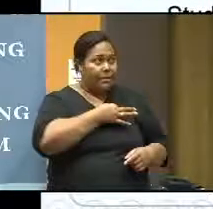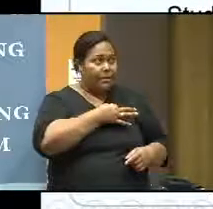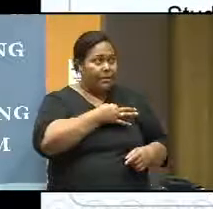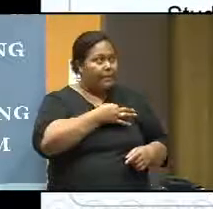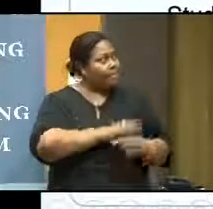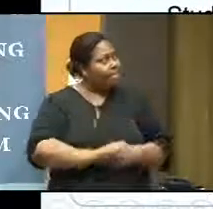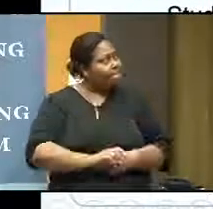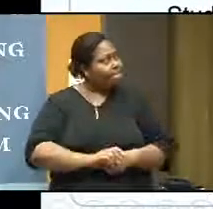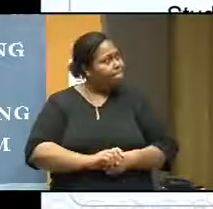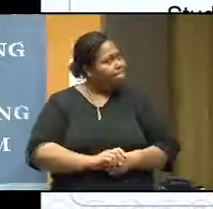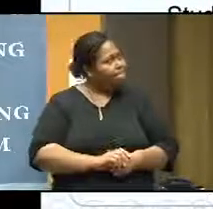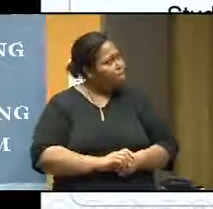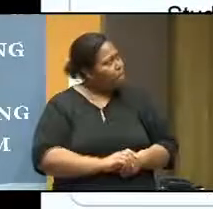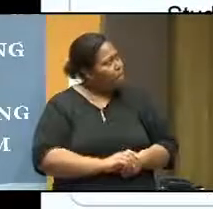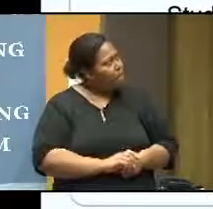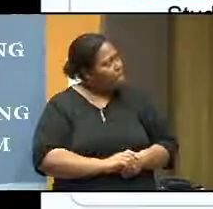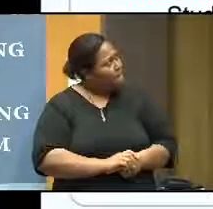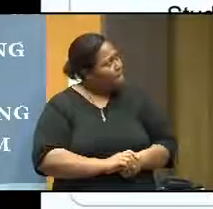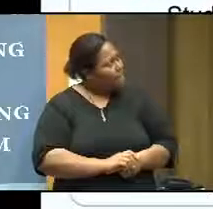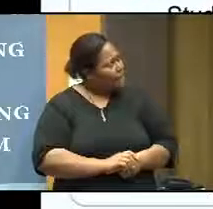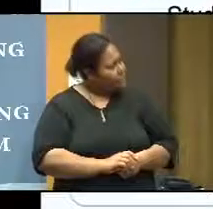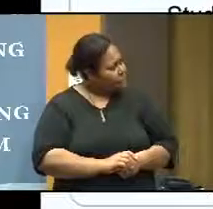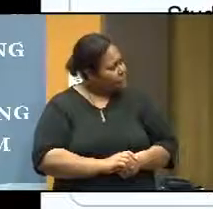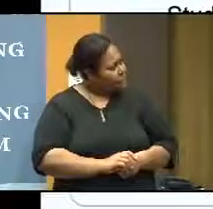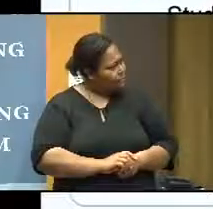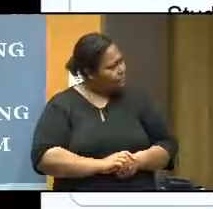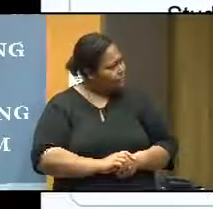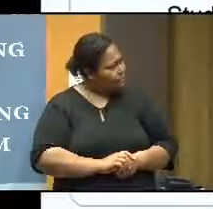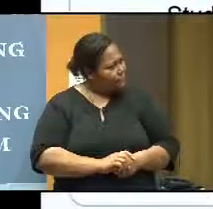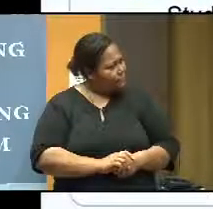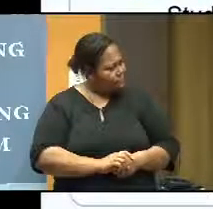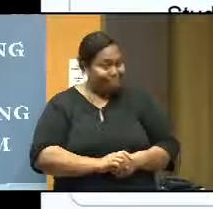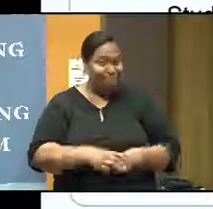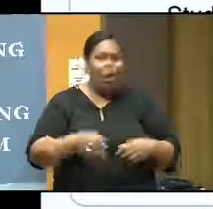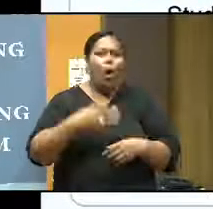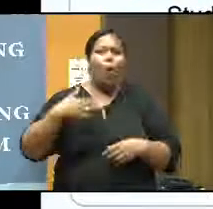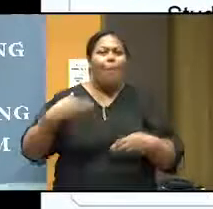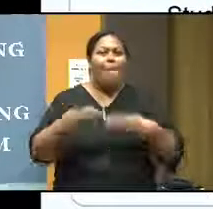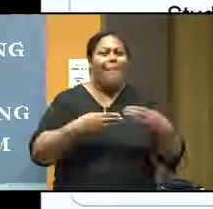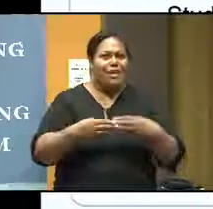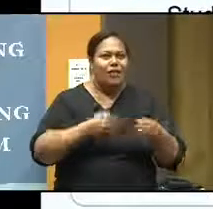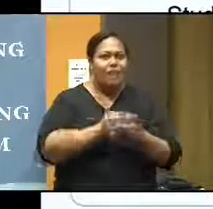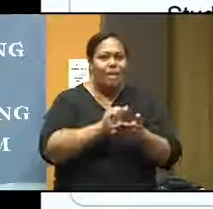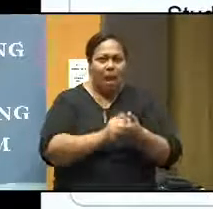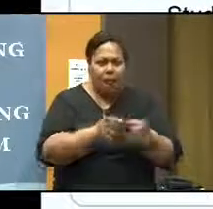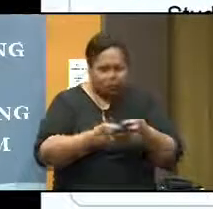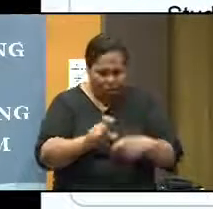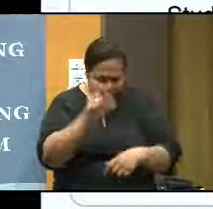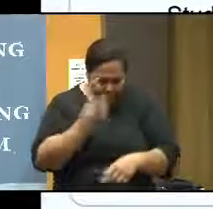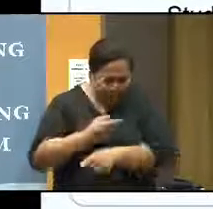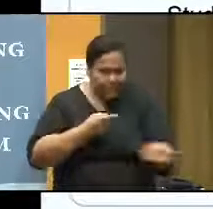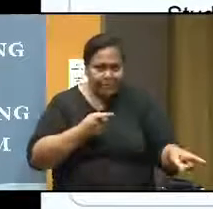-managed class, very important. The well-managed class is supposed to have a few things like this, a very